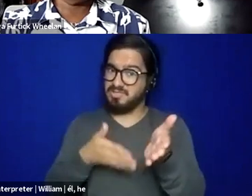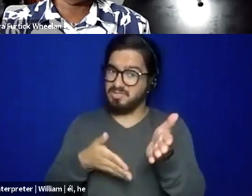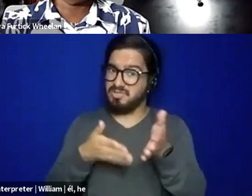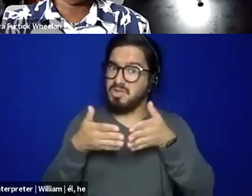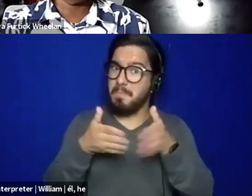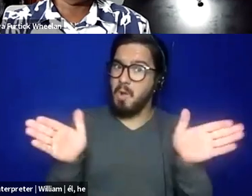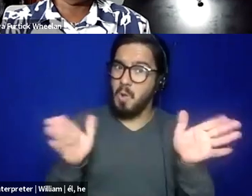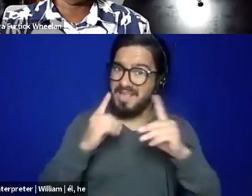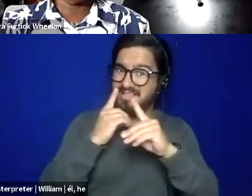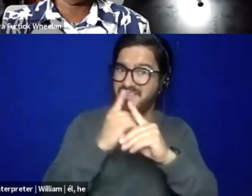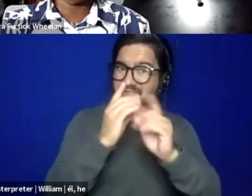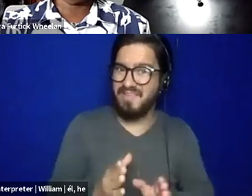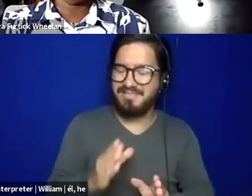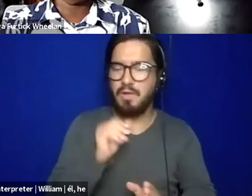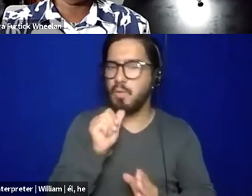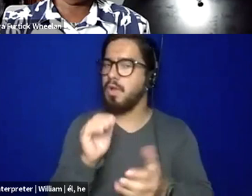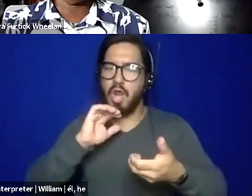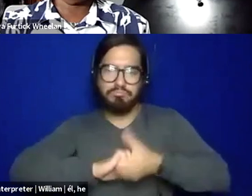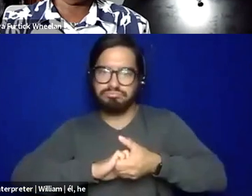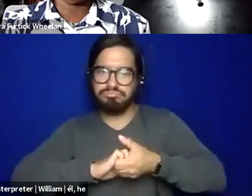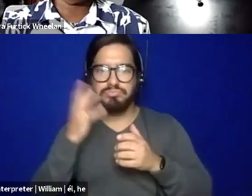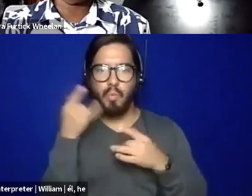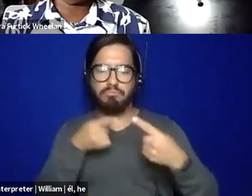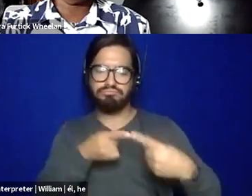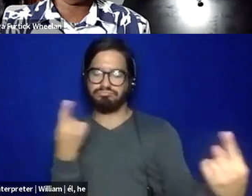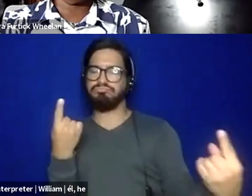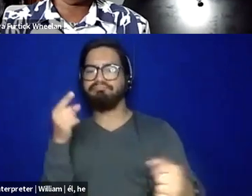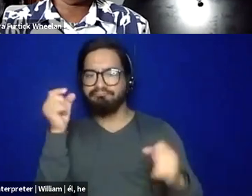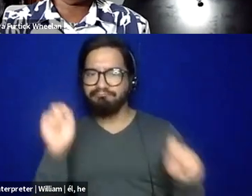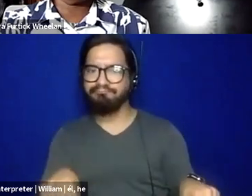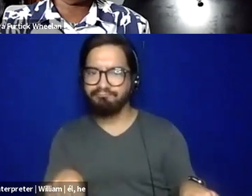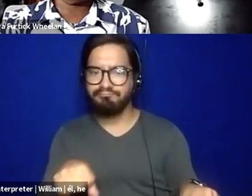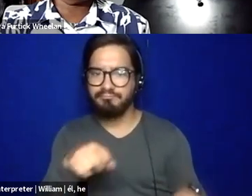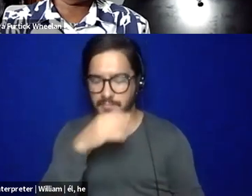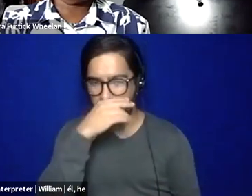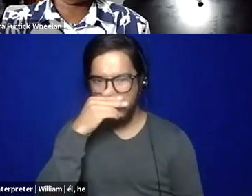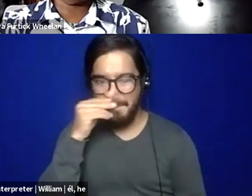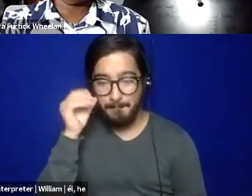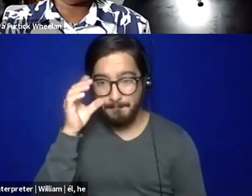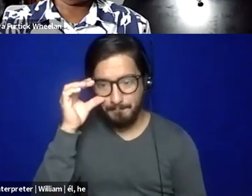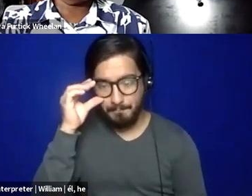with, because we do not think about the work in the same way. Um, there are definitely, um,